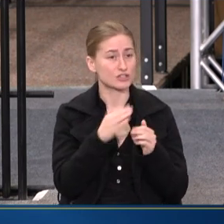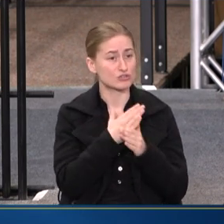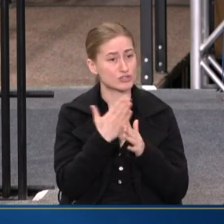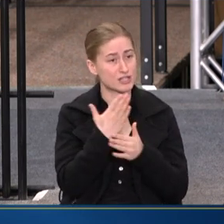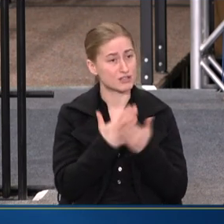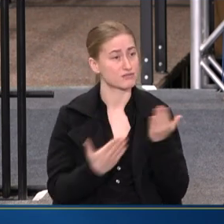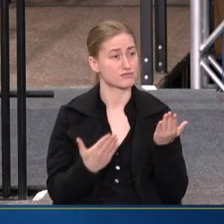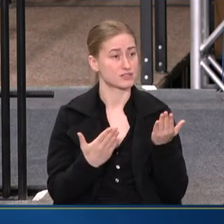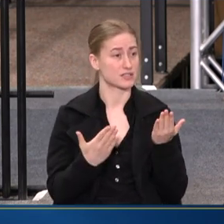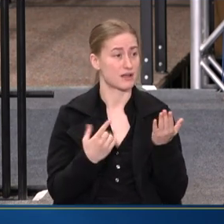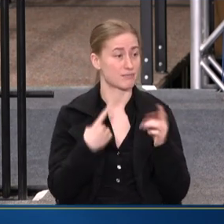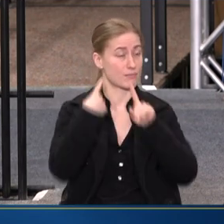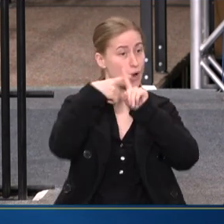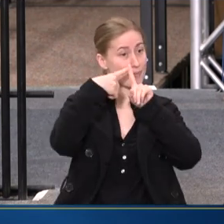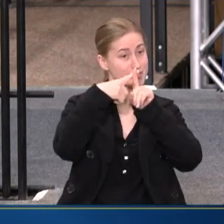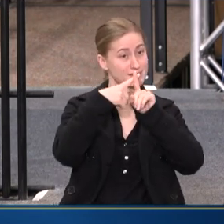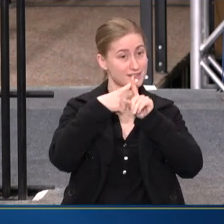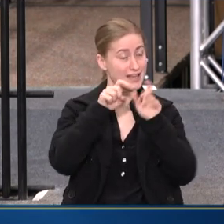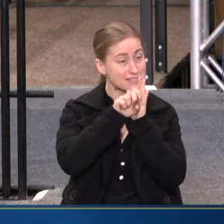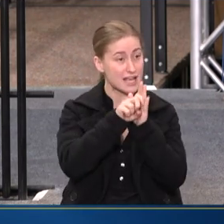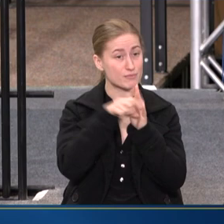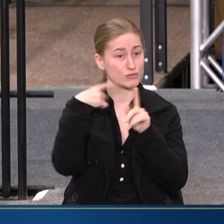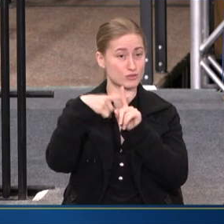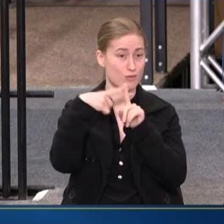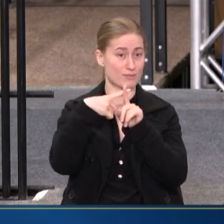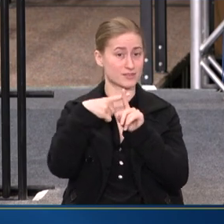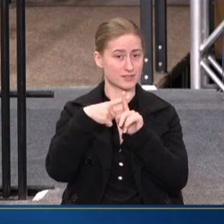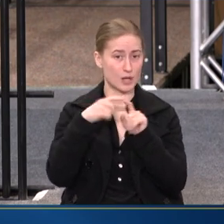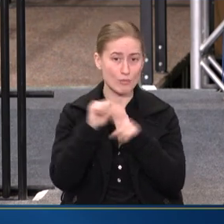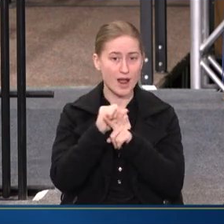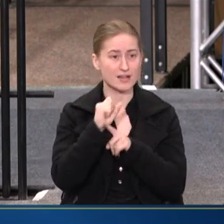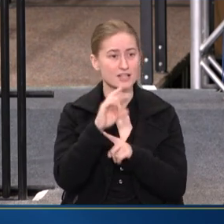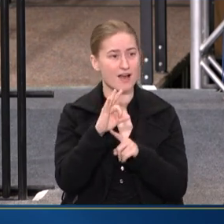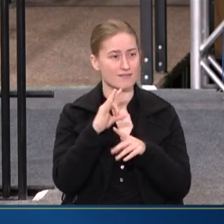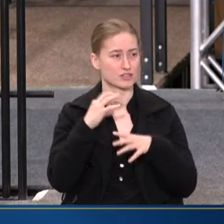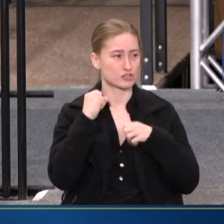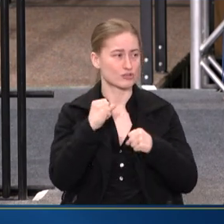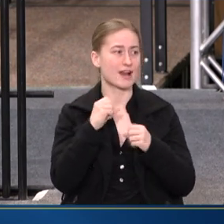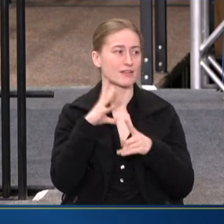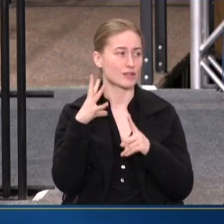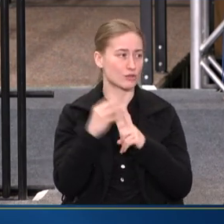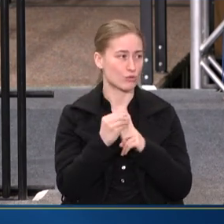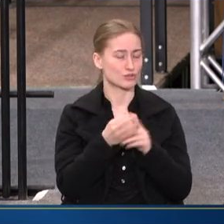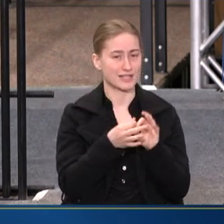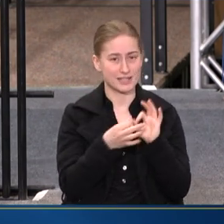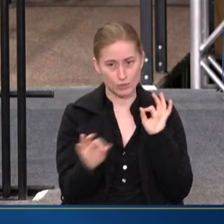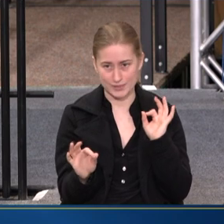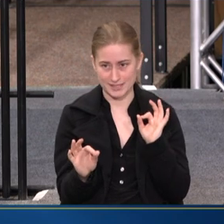SOME PROMISING EXAMPLES AND PROMISING PRACTICES OF STRENGTHENED CULTURALLY AND